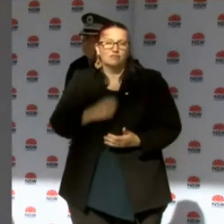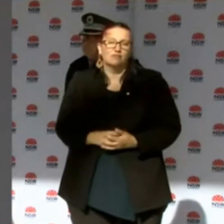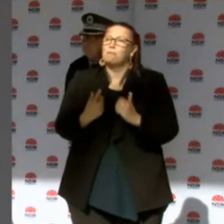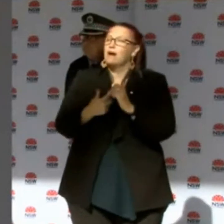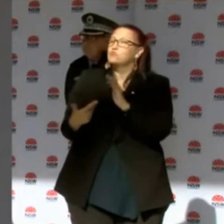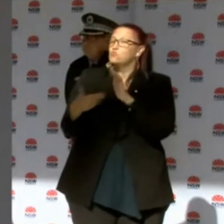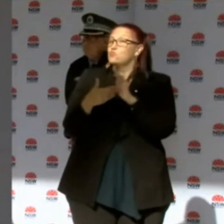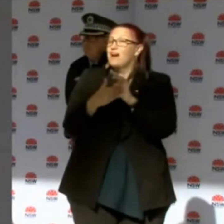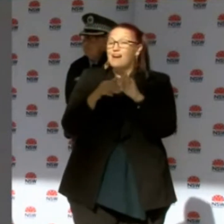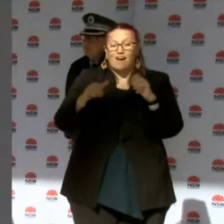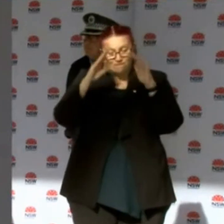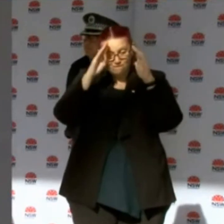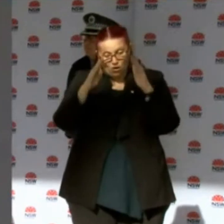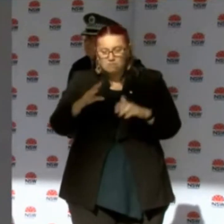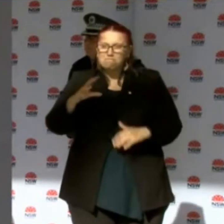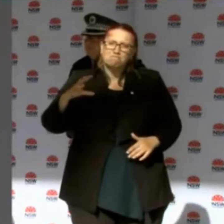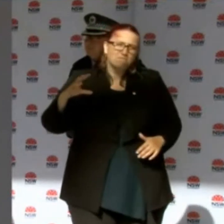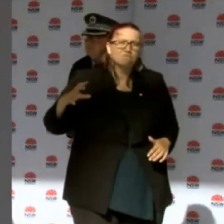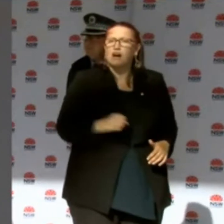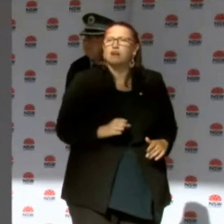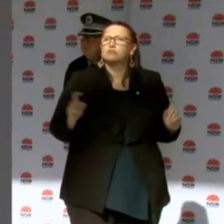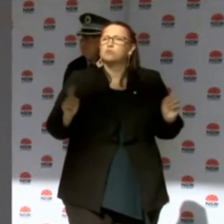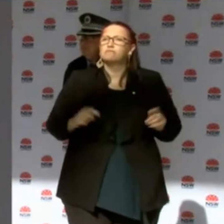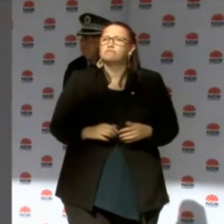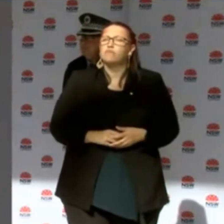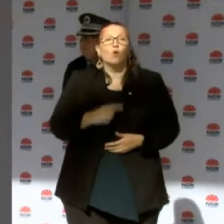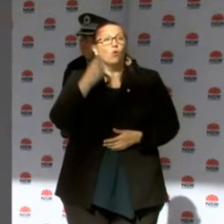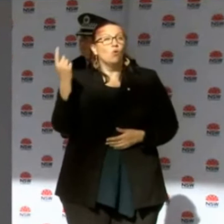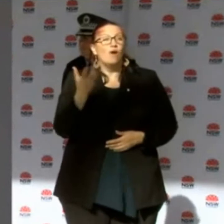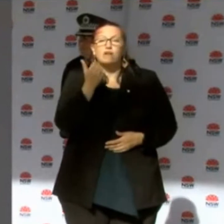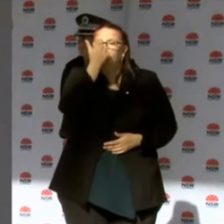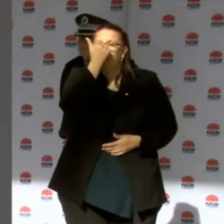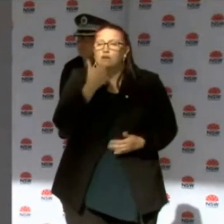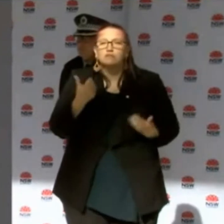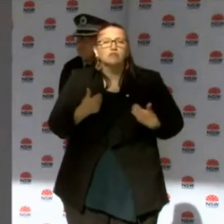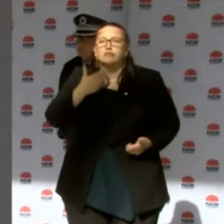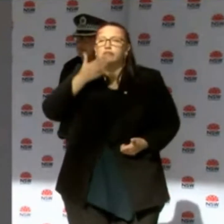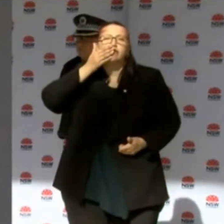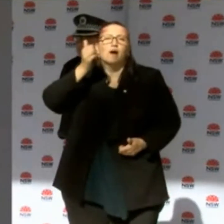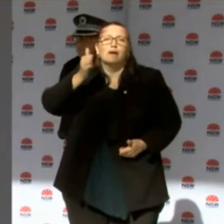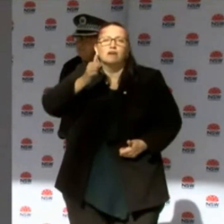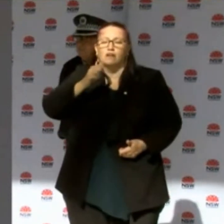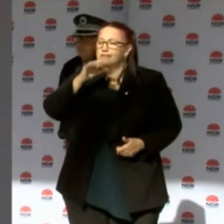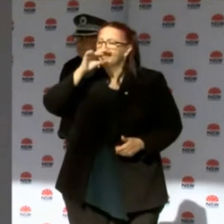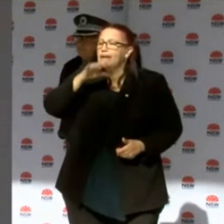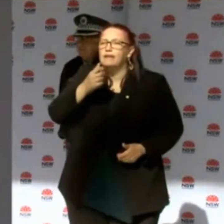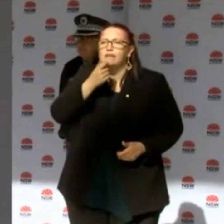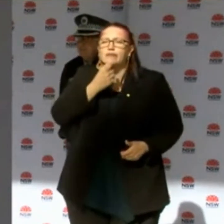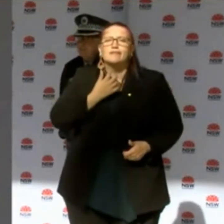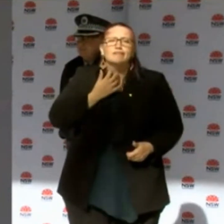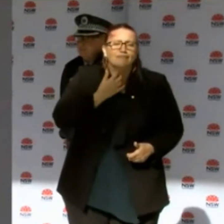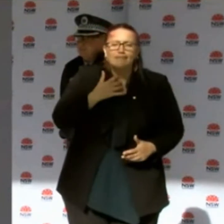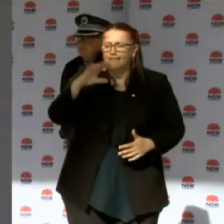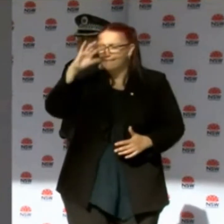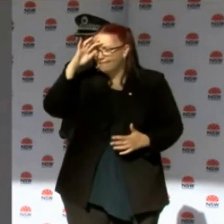has to be, on making sure anybody with the mildest of symptoms goes and gets tested. Anybody who is deemed a close